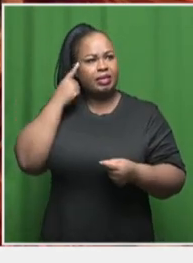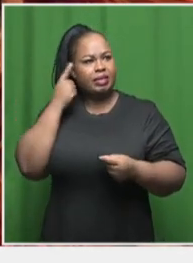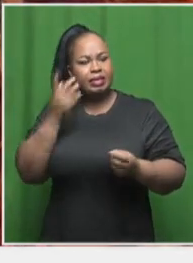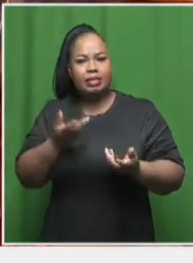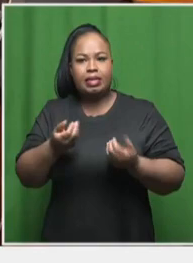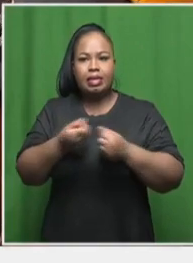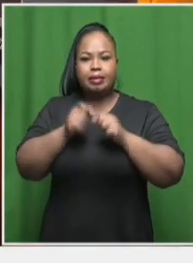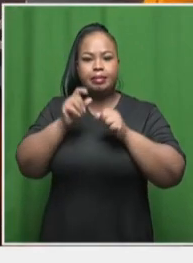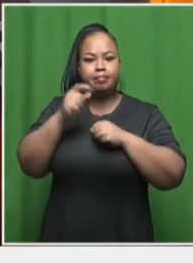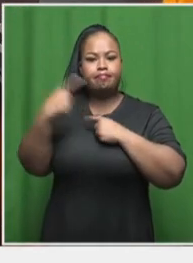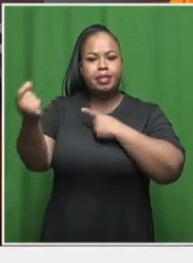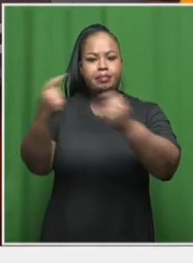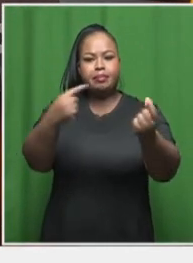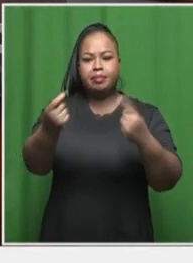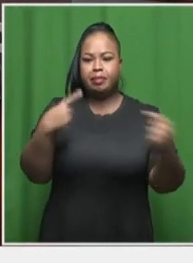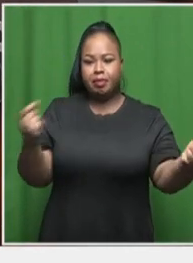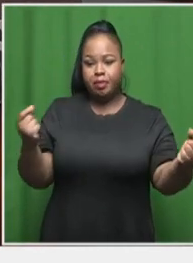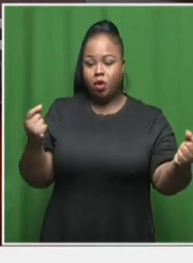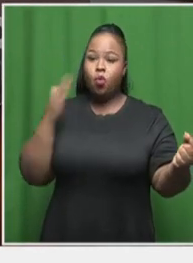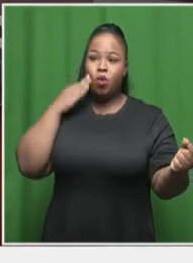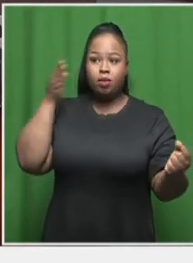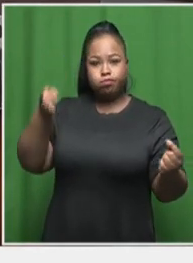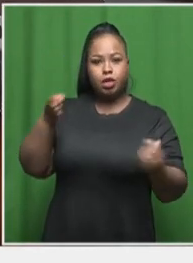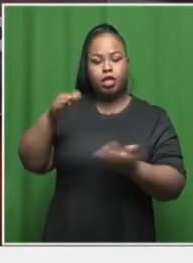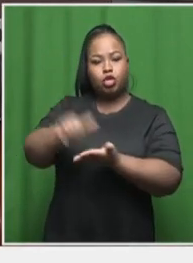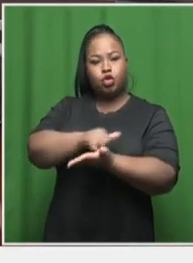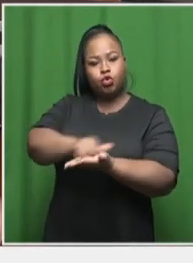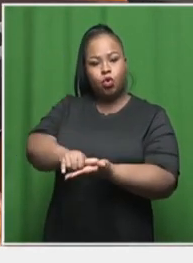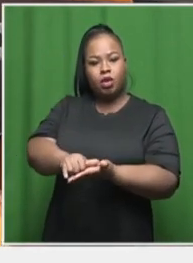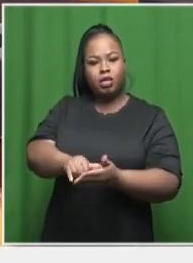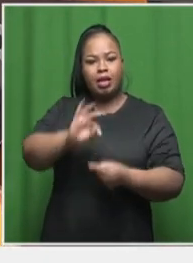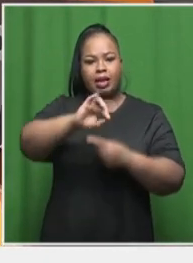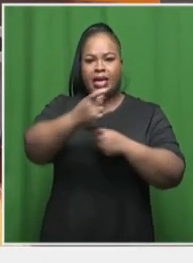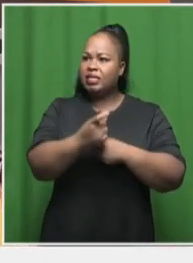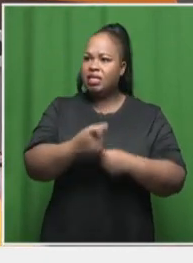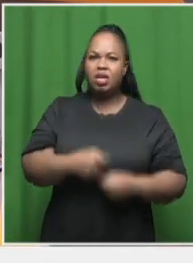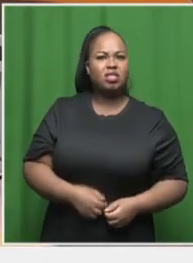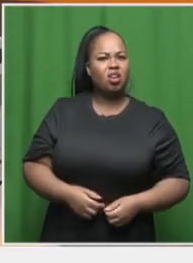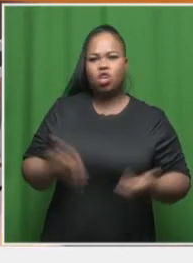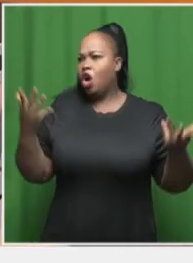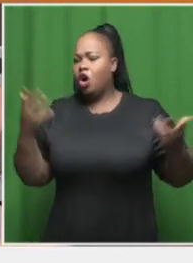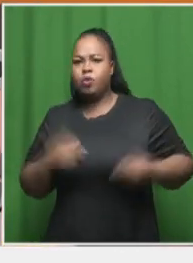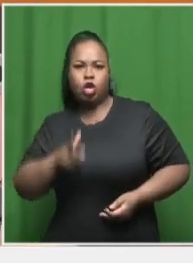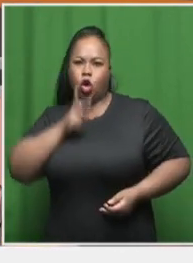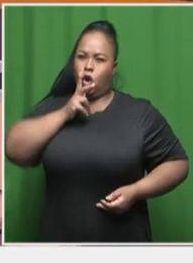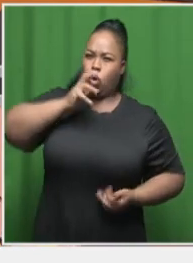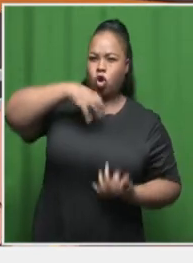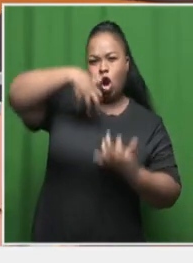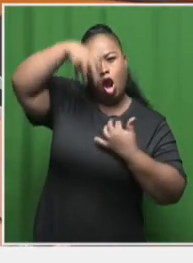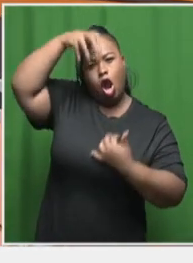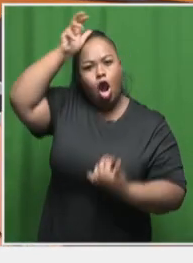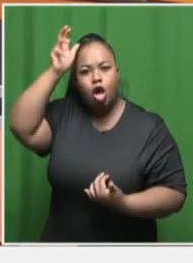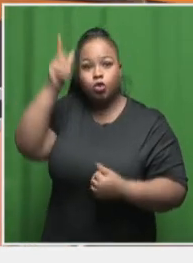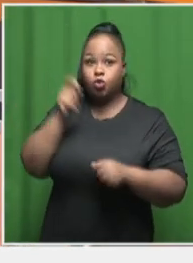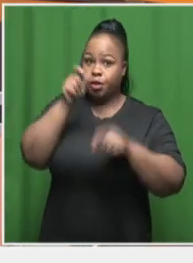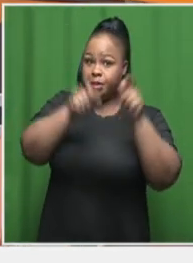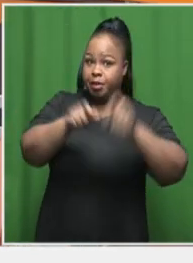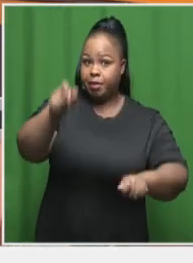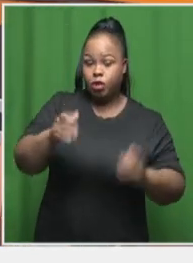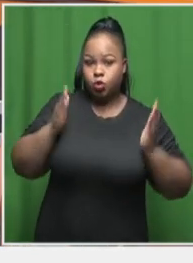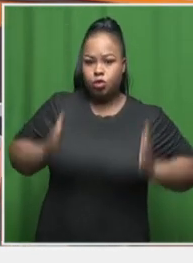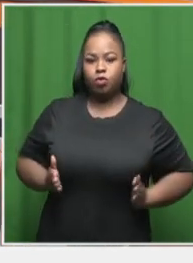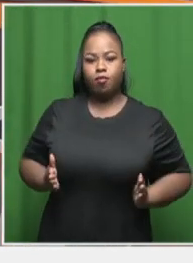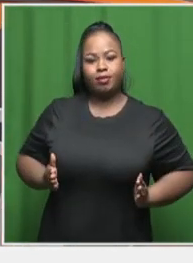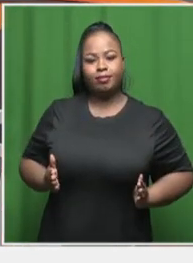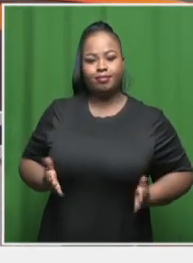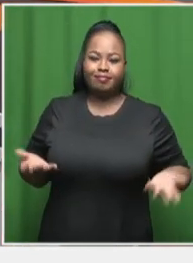break out in, um, in New York and, you know, Alex is kind of like, Oh, talking like with the raw to the humans, obviously, but obviously